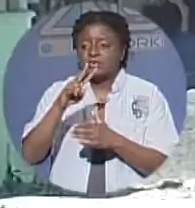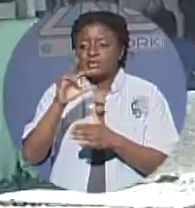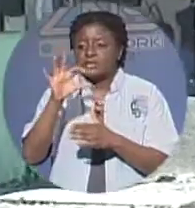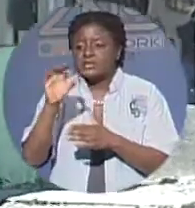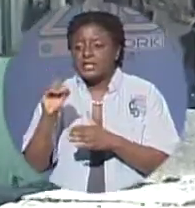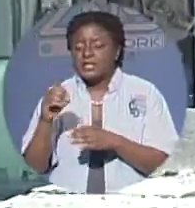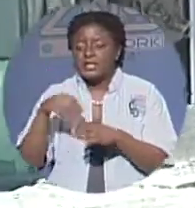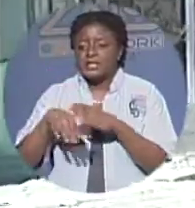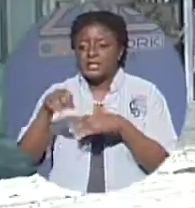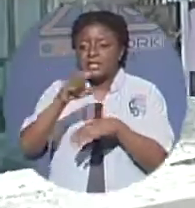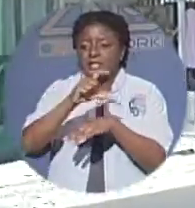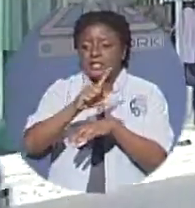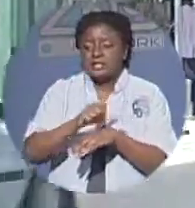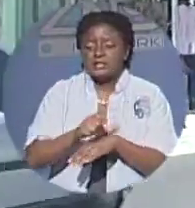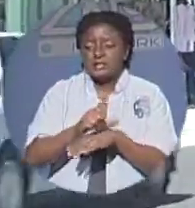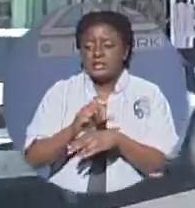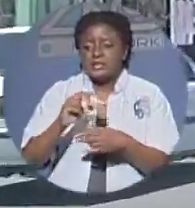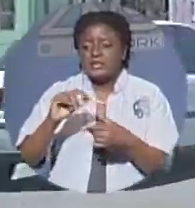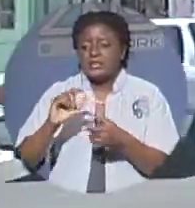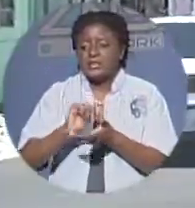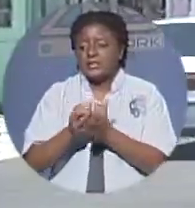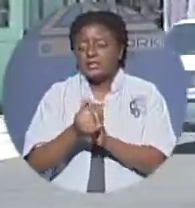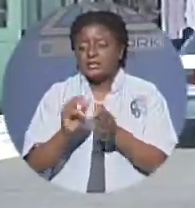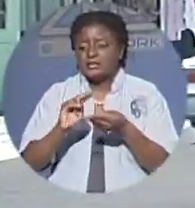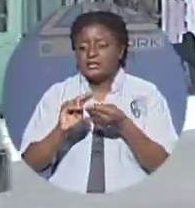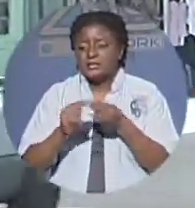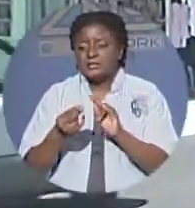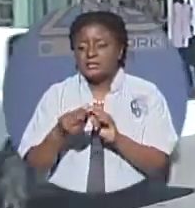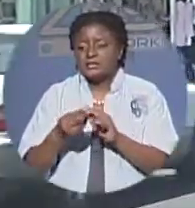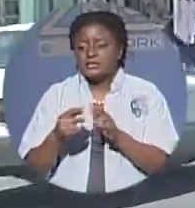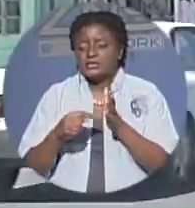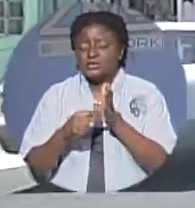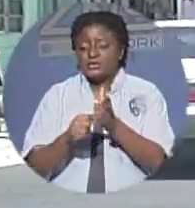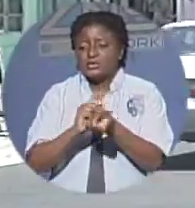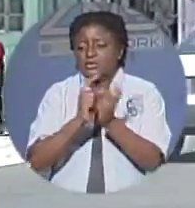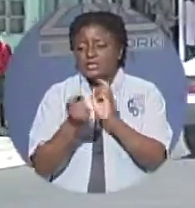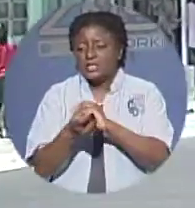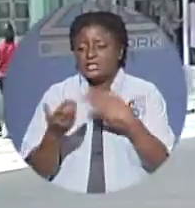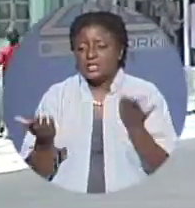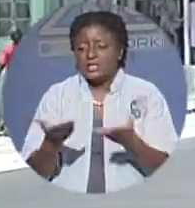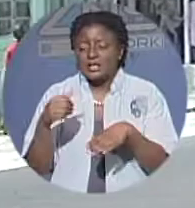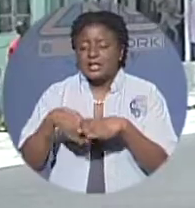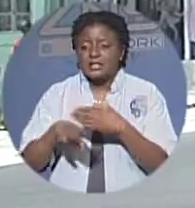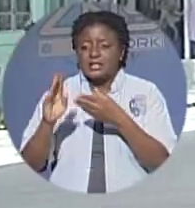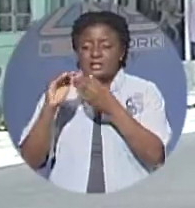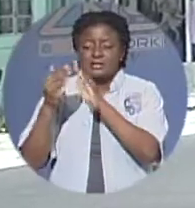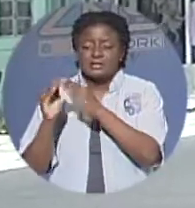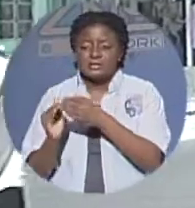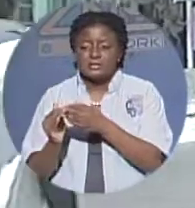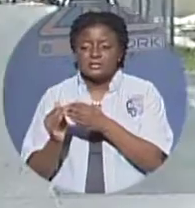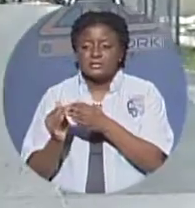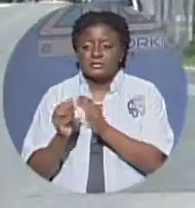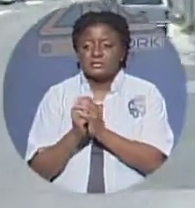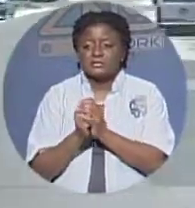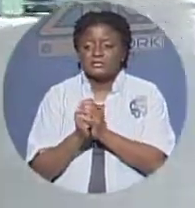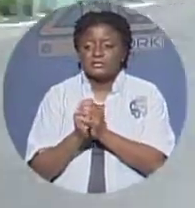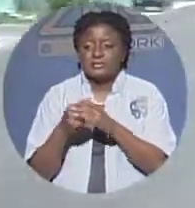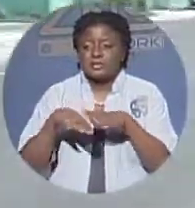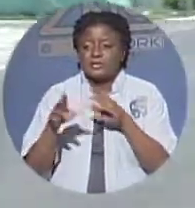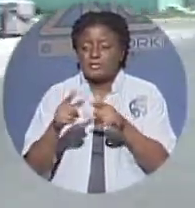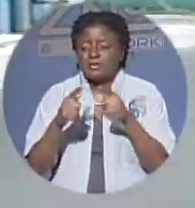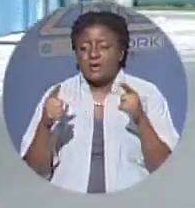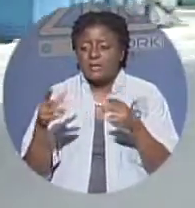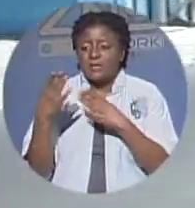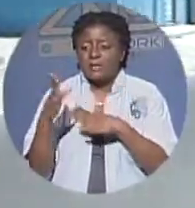these numbers he say represent a shift here in the capital now over in grand bahama including bimini the number of registered voters and